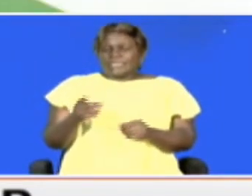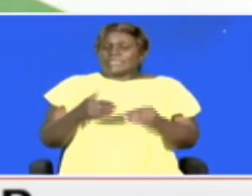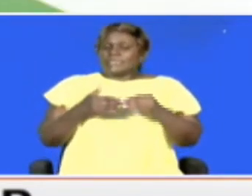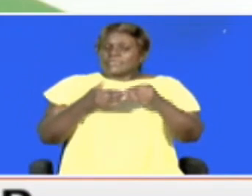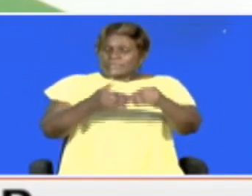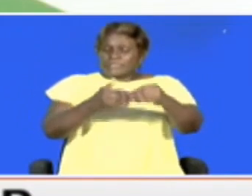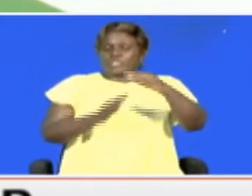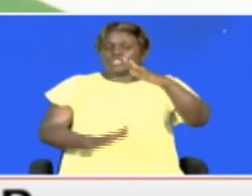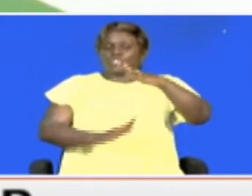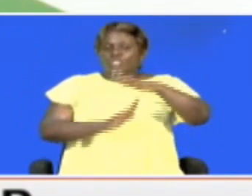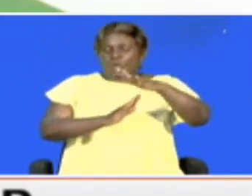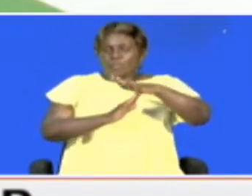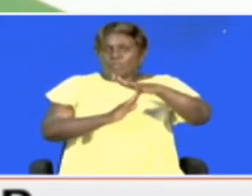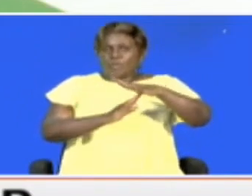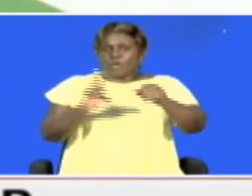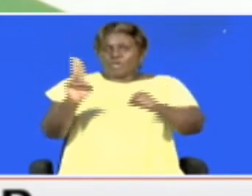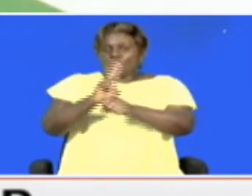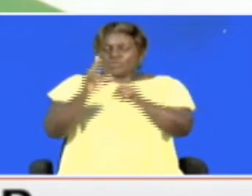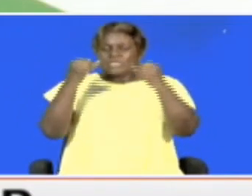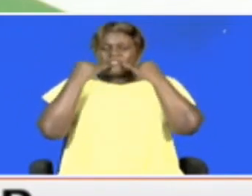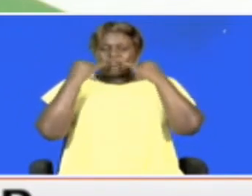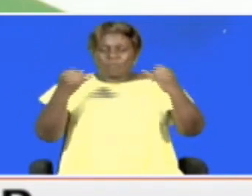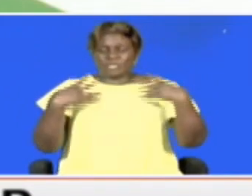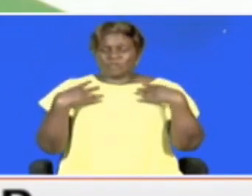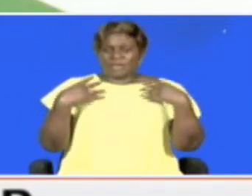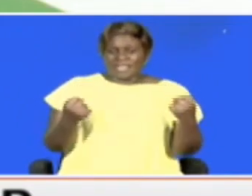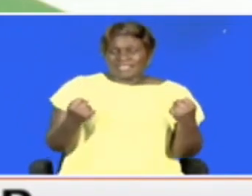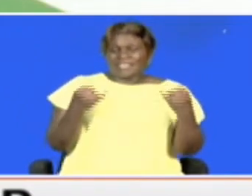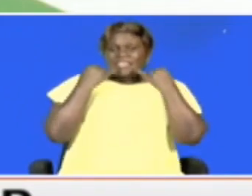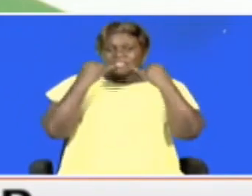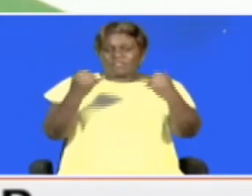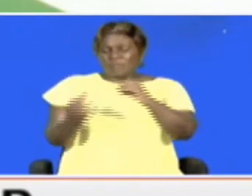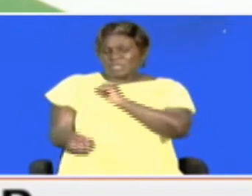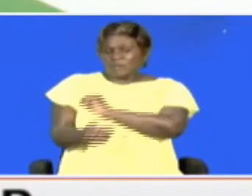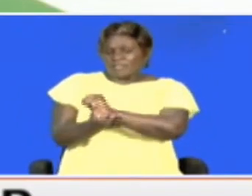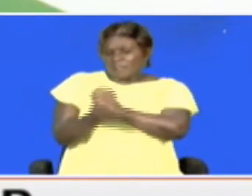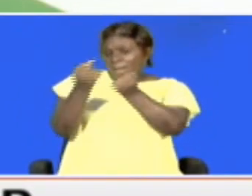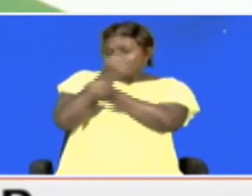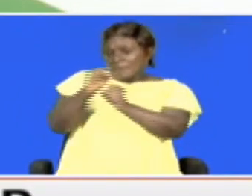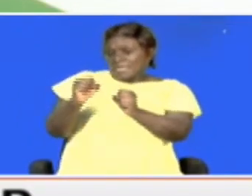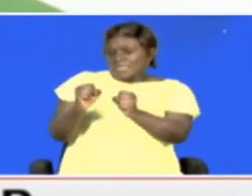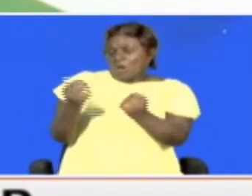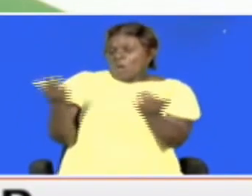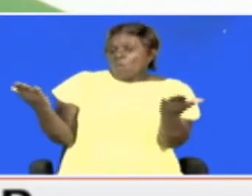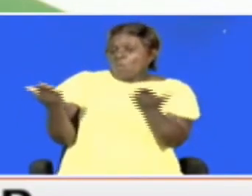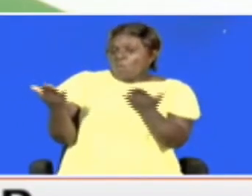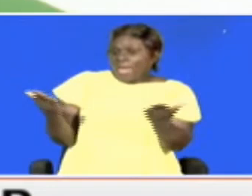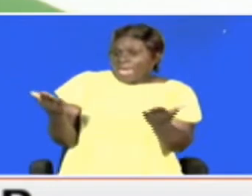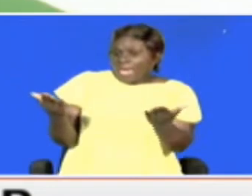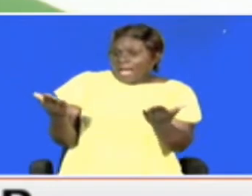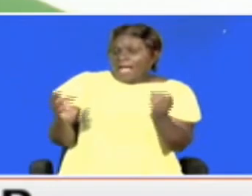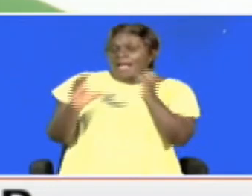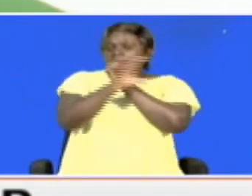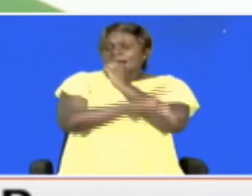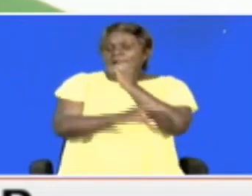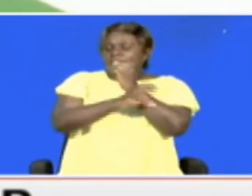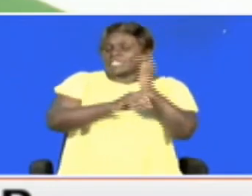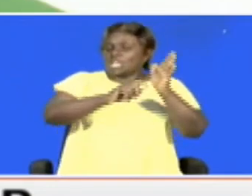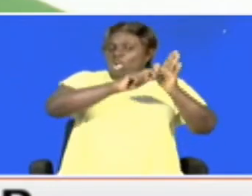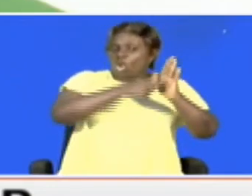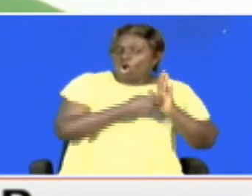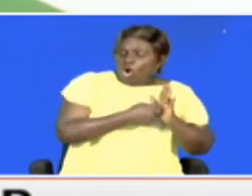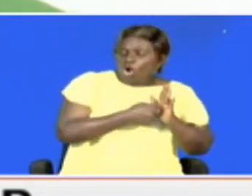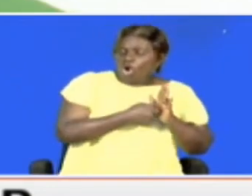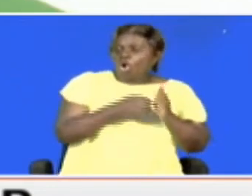lead to actually use data, health data, to advise the president on where the country was going to be locked